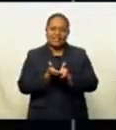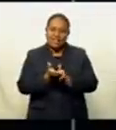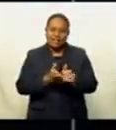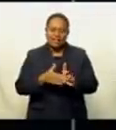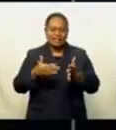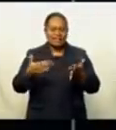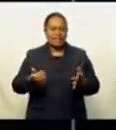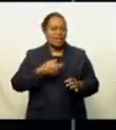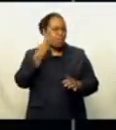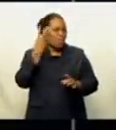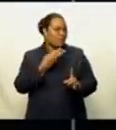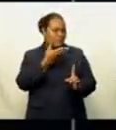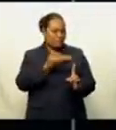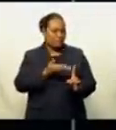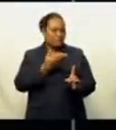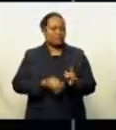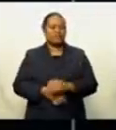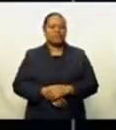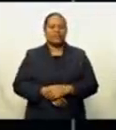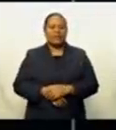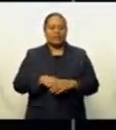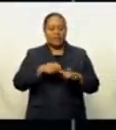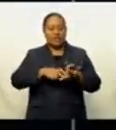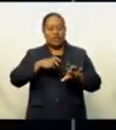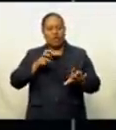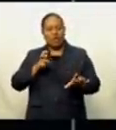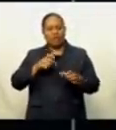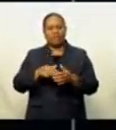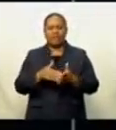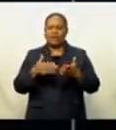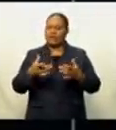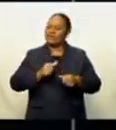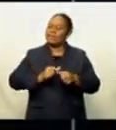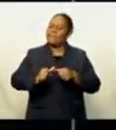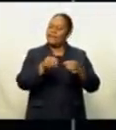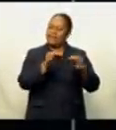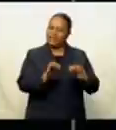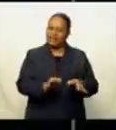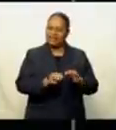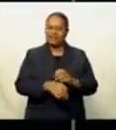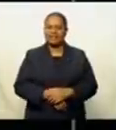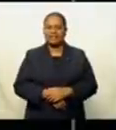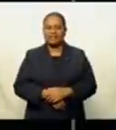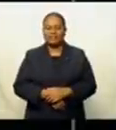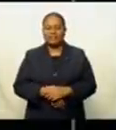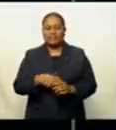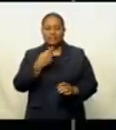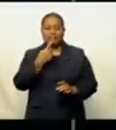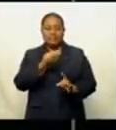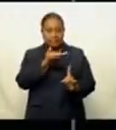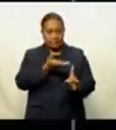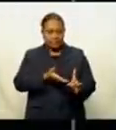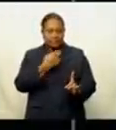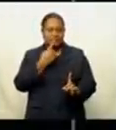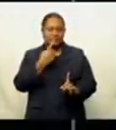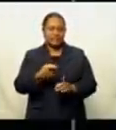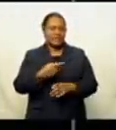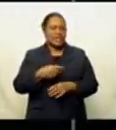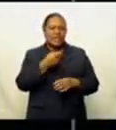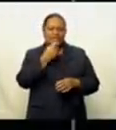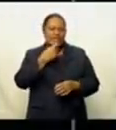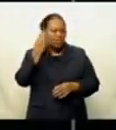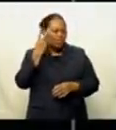becoming a taxi driver after retirement has been the best decision. Apanisa Wangai-Randovu reports Prasad is one of the few women